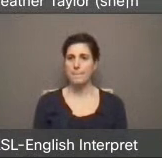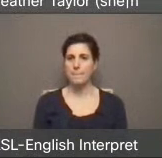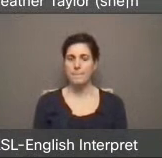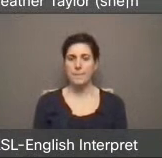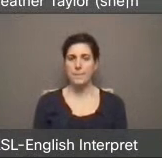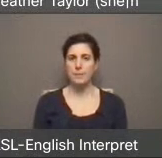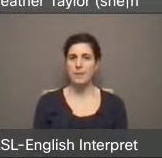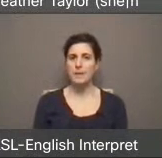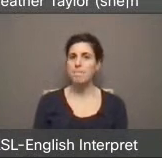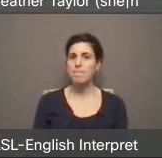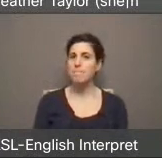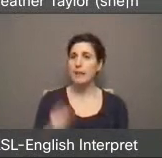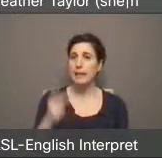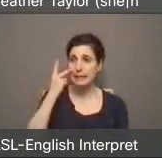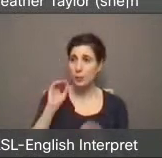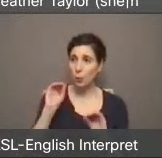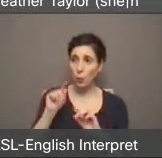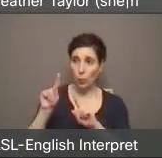Seeing no questions.